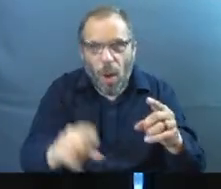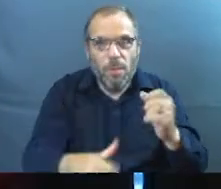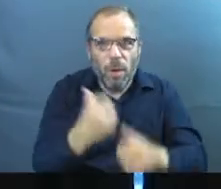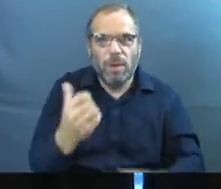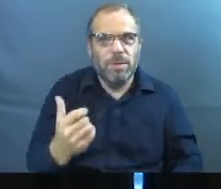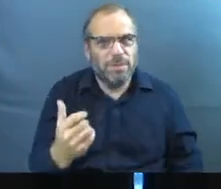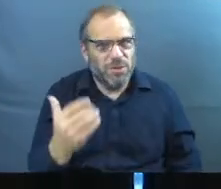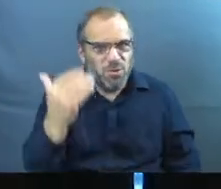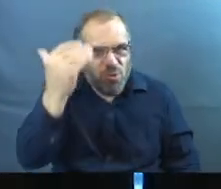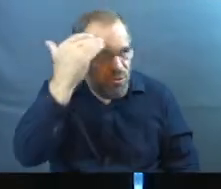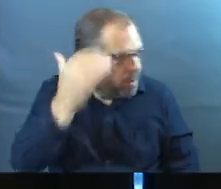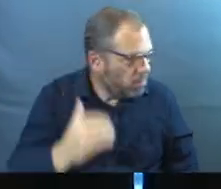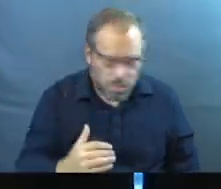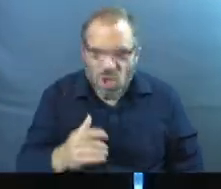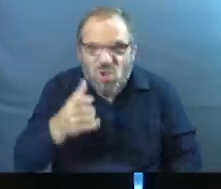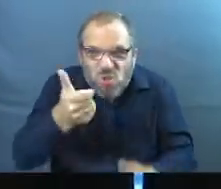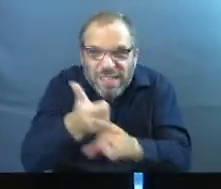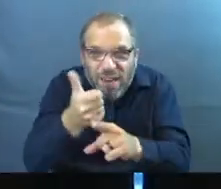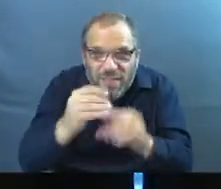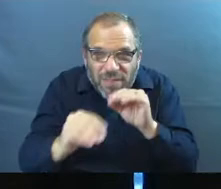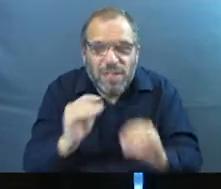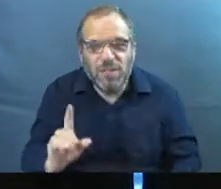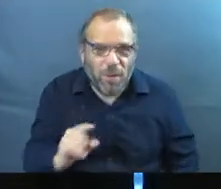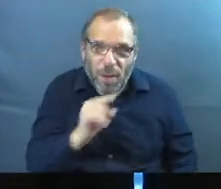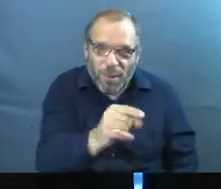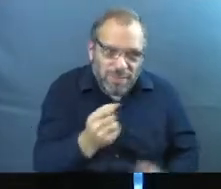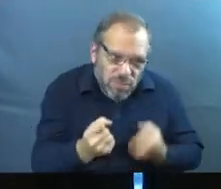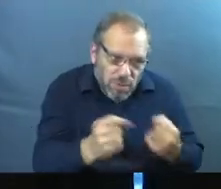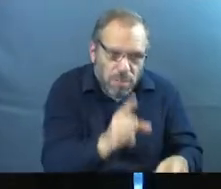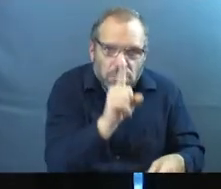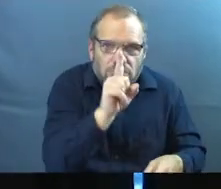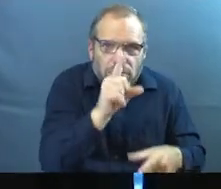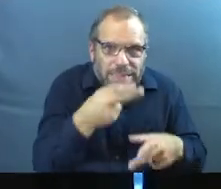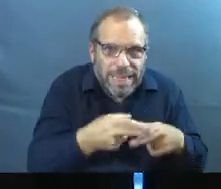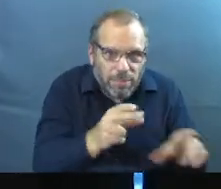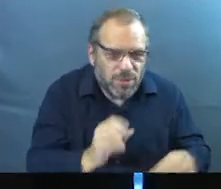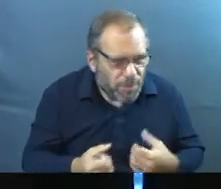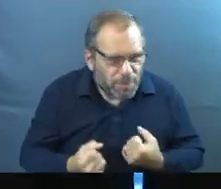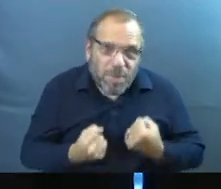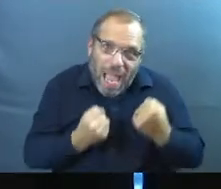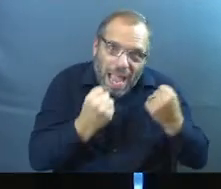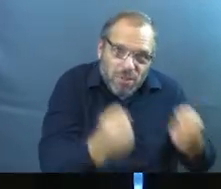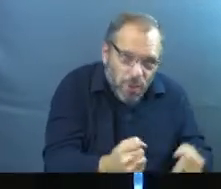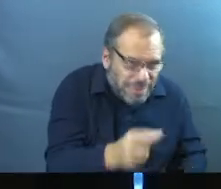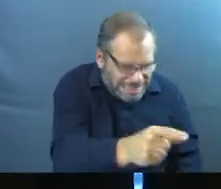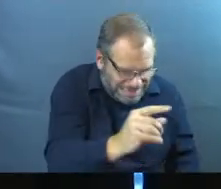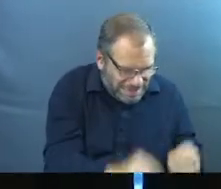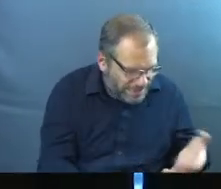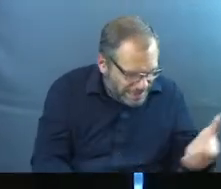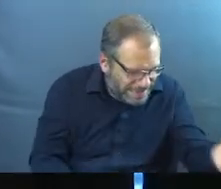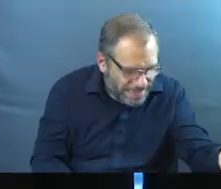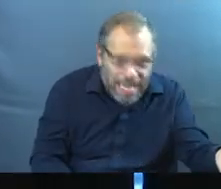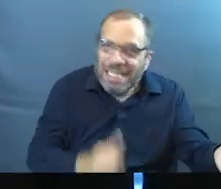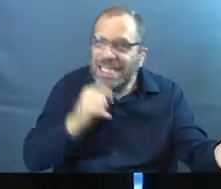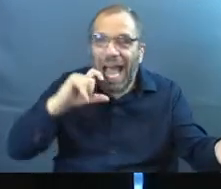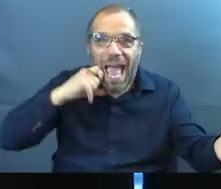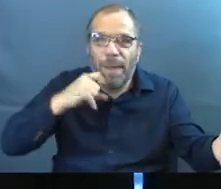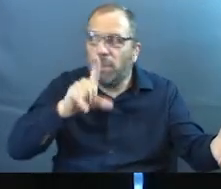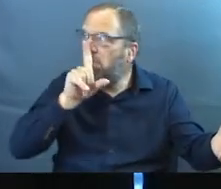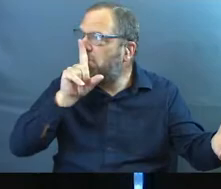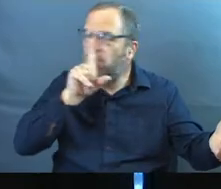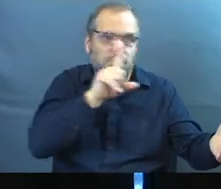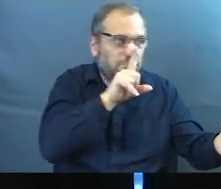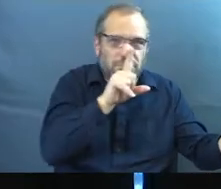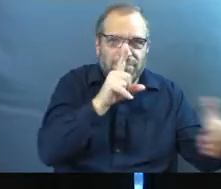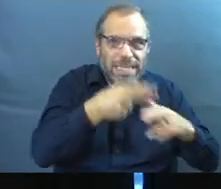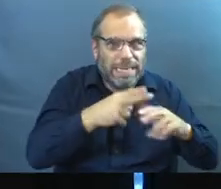of us, come on, don't be shy. It's real. So I went to this place. I'm not going to name the place to get it fixed. And it wasn't the Apple store. I'll just say that. was